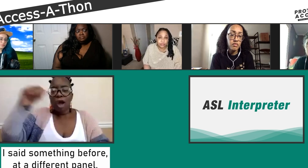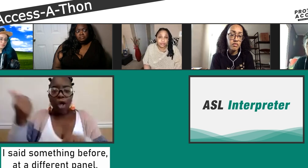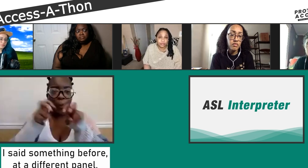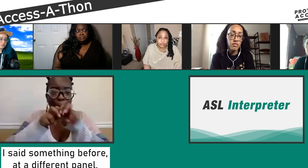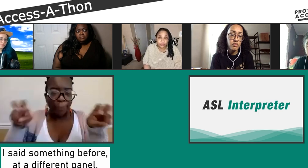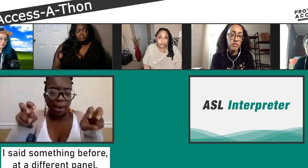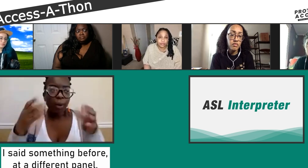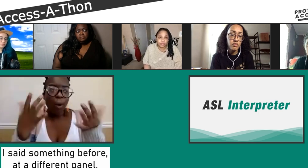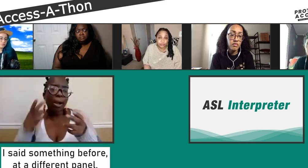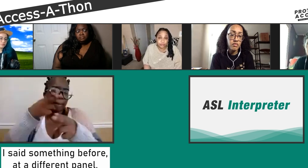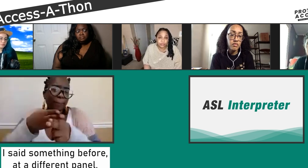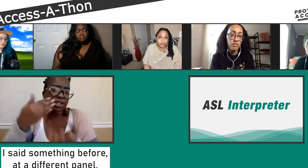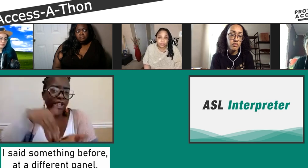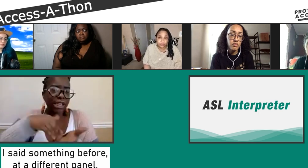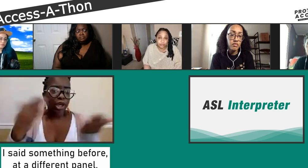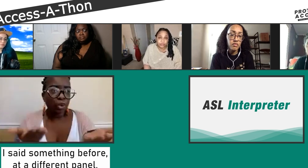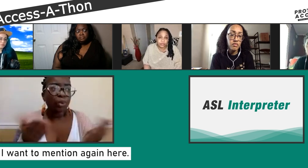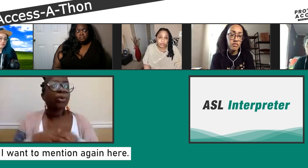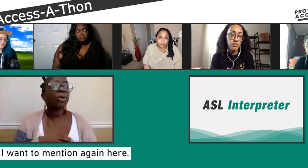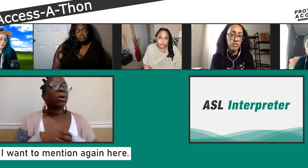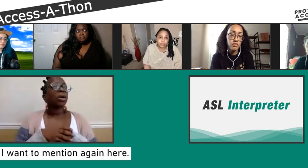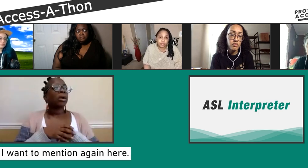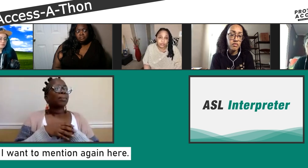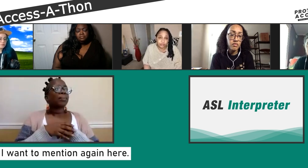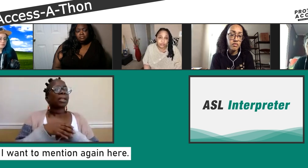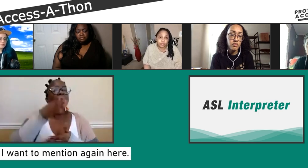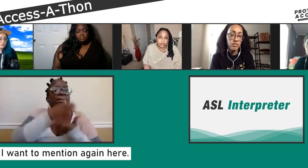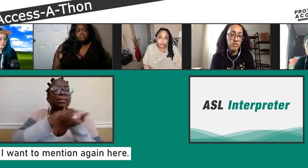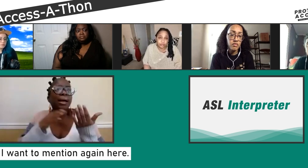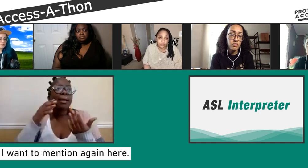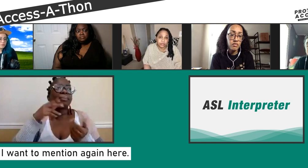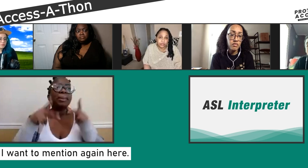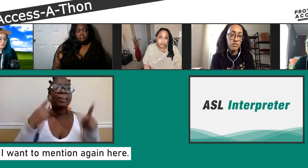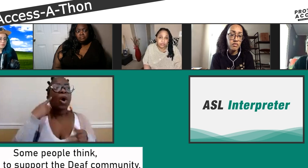I did say something before in another panel that I want to mention here in this panel.